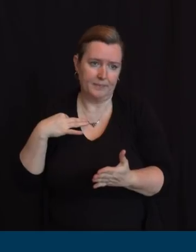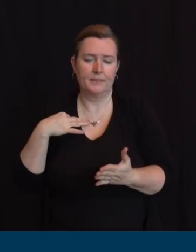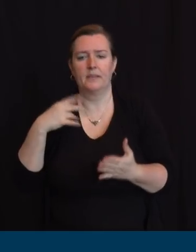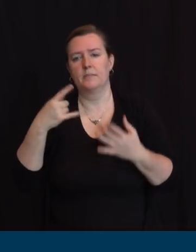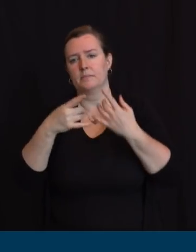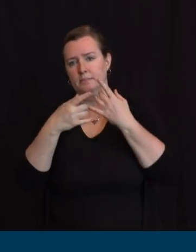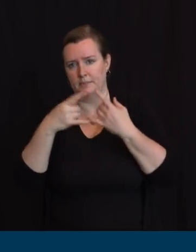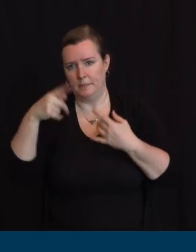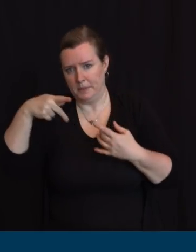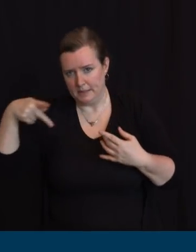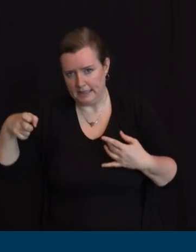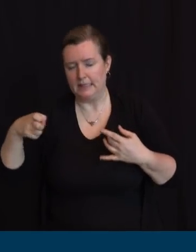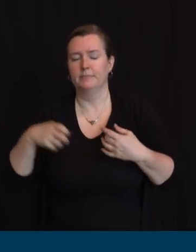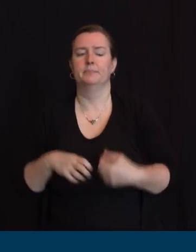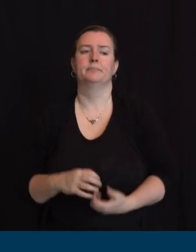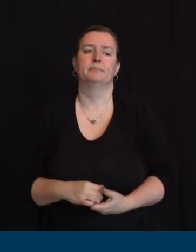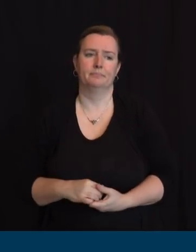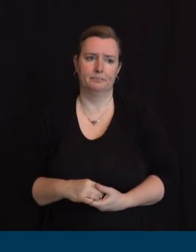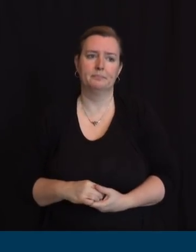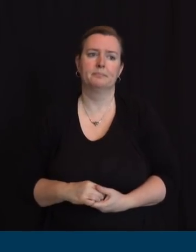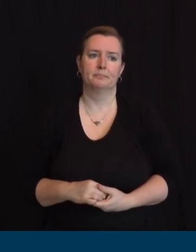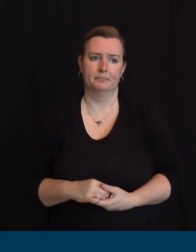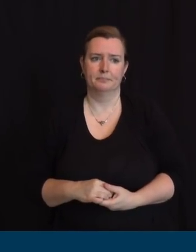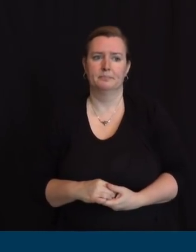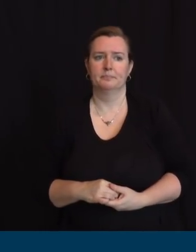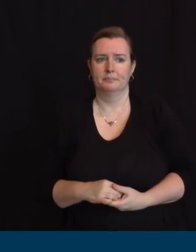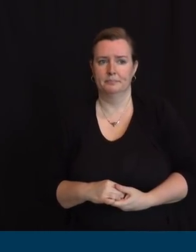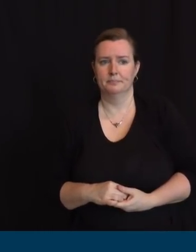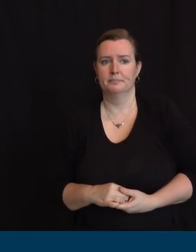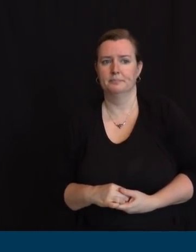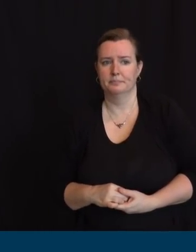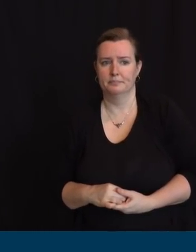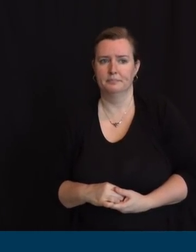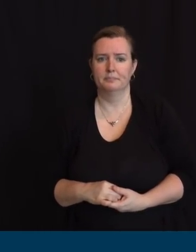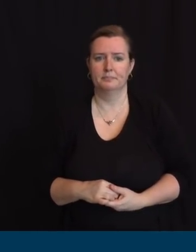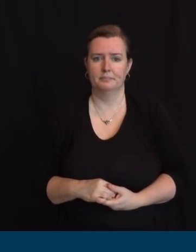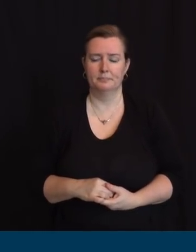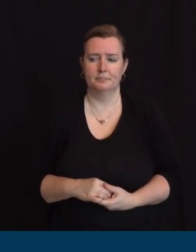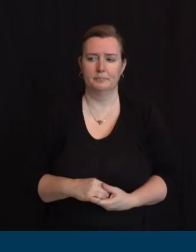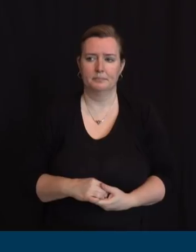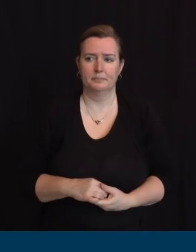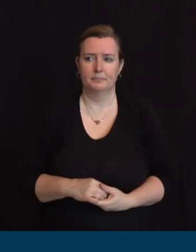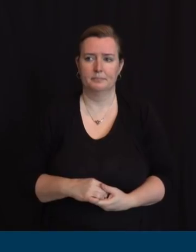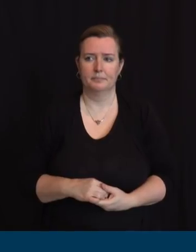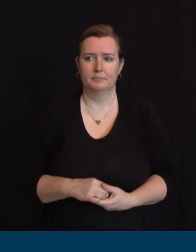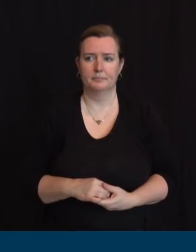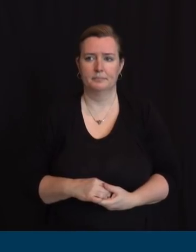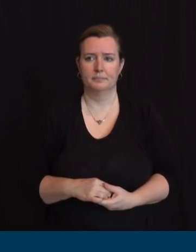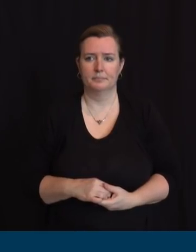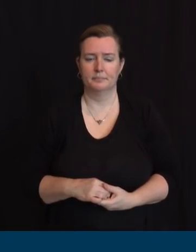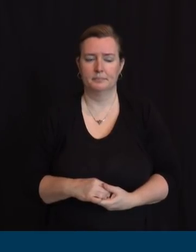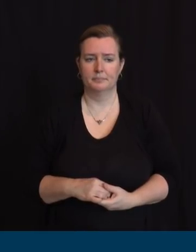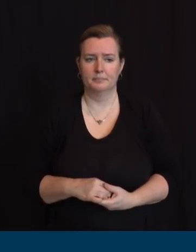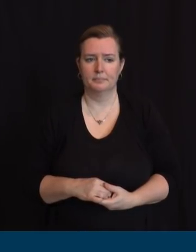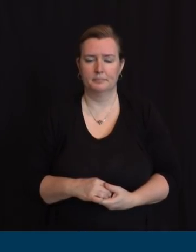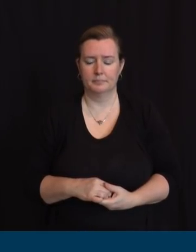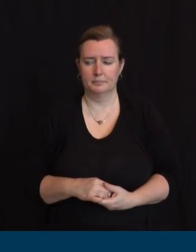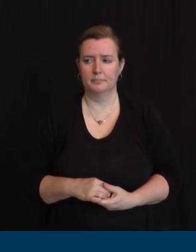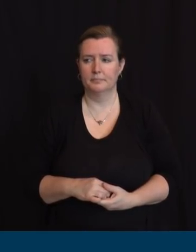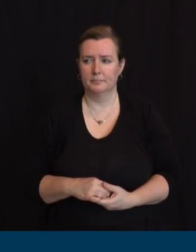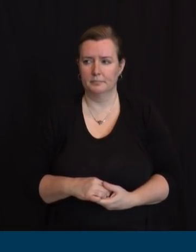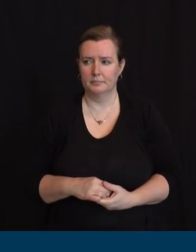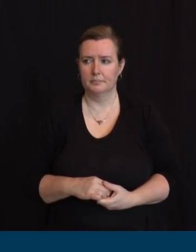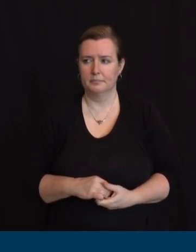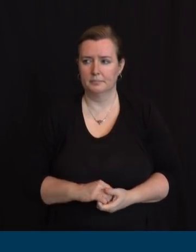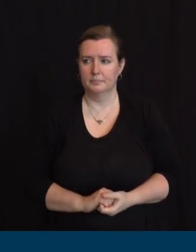According to the data received this morning, and this is switching gears, seven laboratories are sending